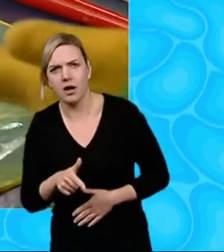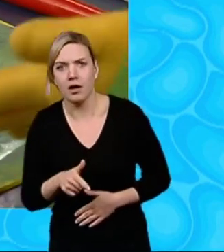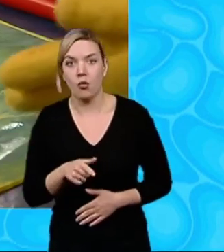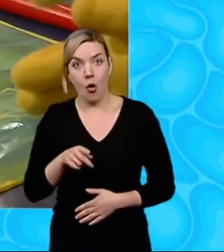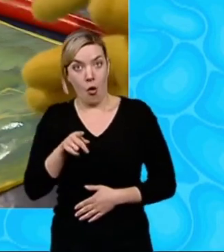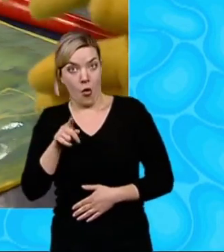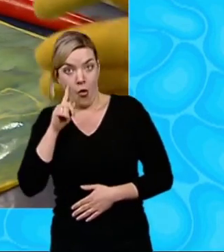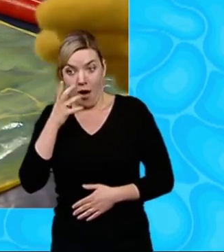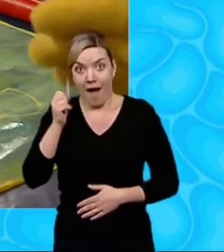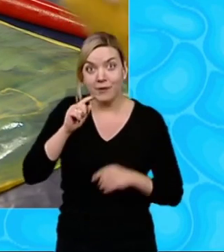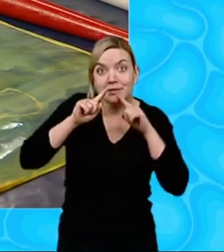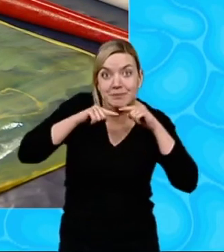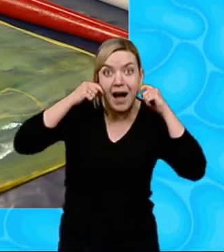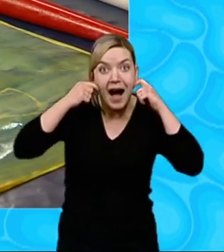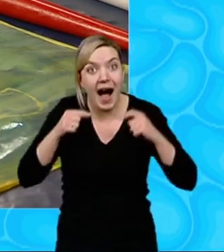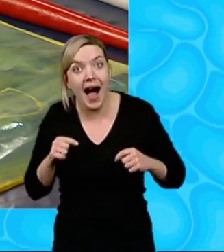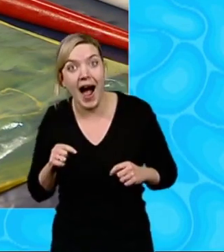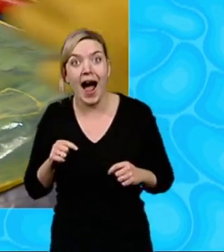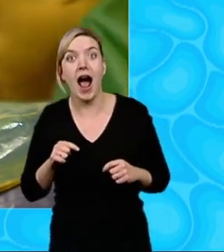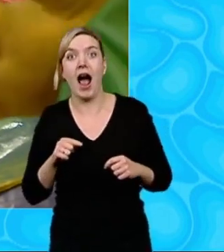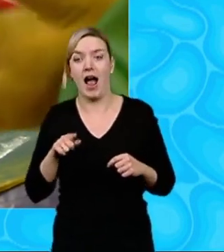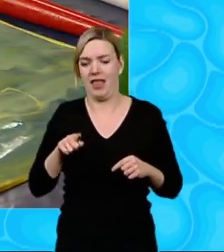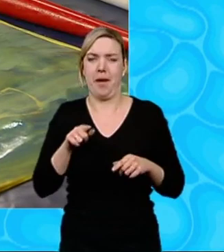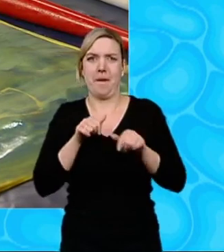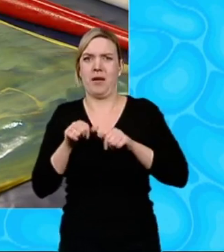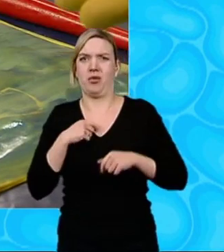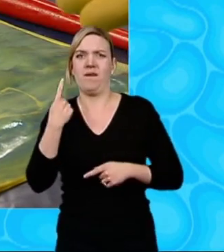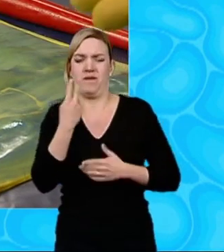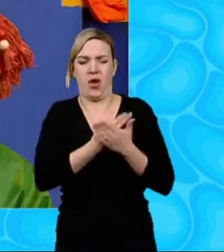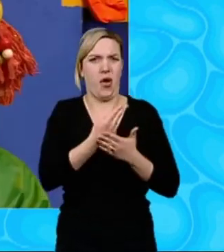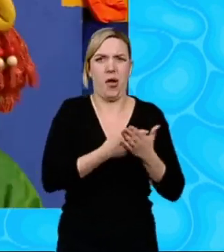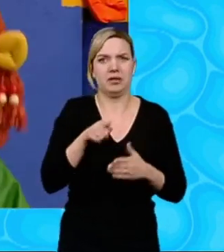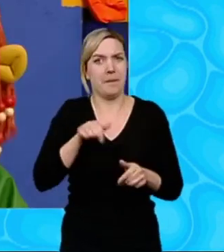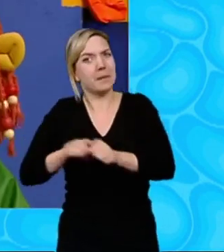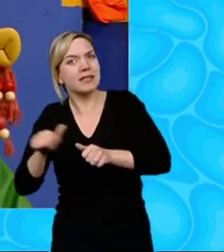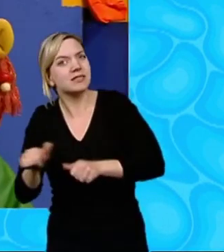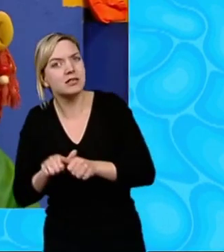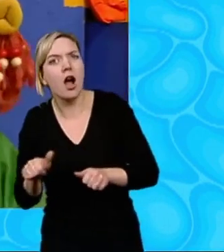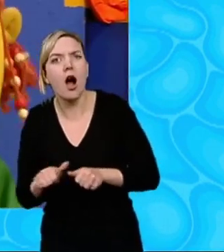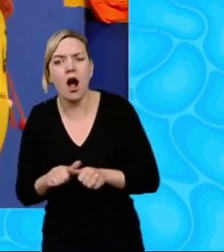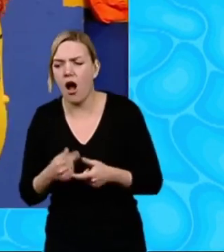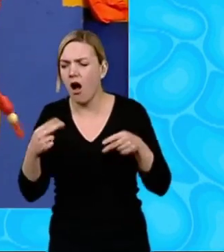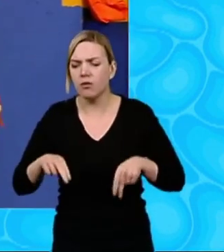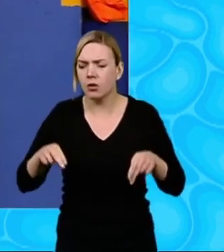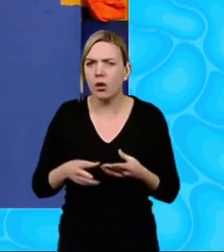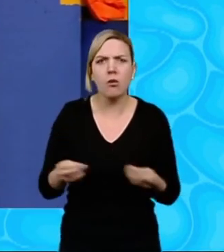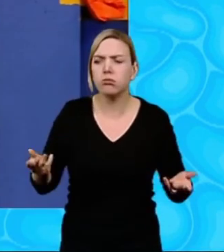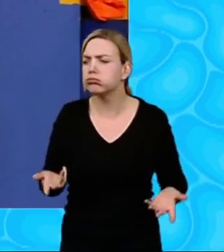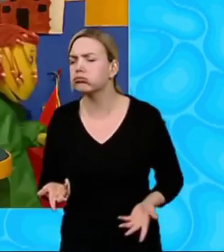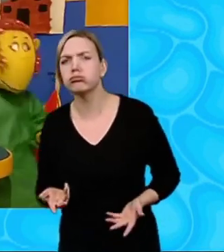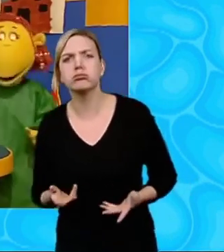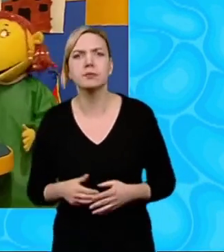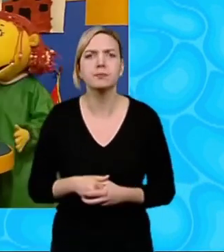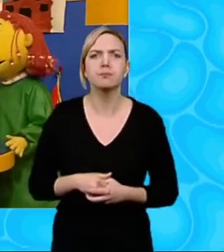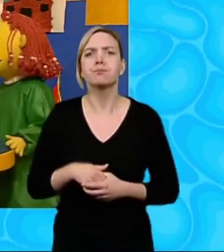he's even got A big smile Yes I think it's better Than my first picture Oh Where did Doodles go? Fizz,